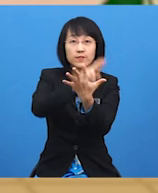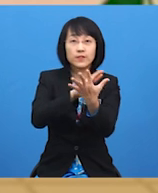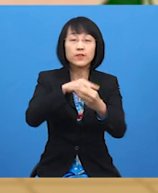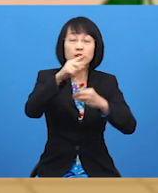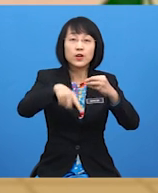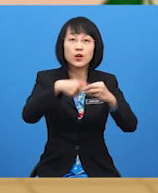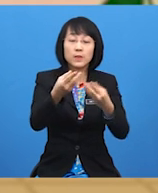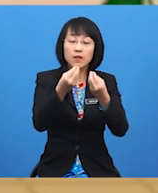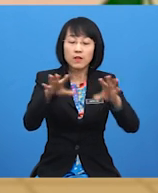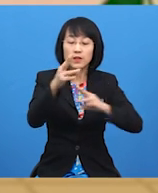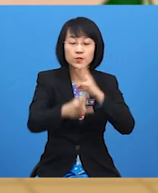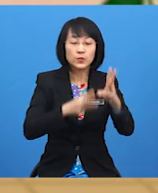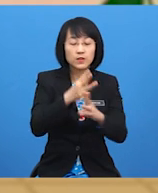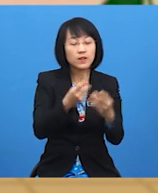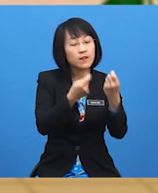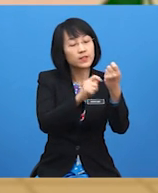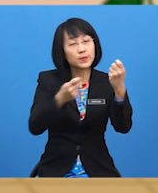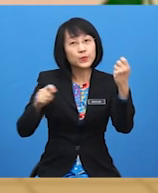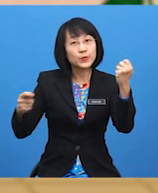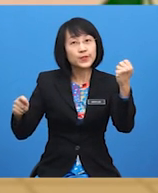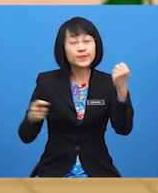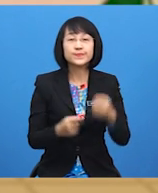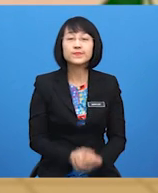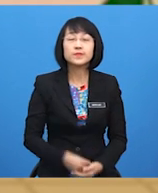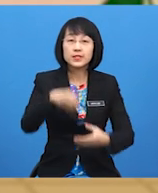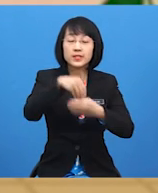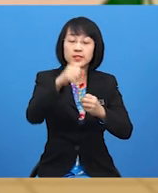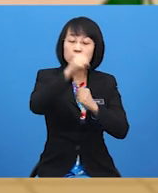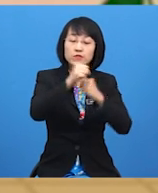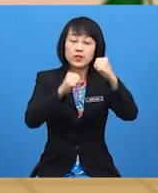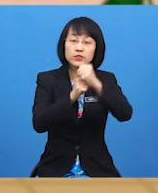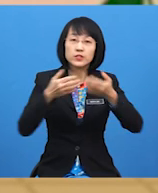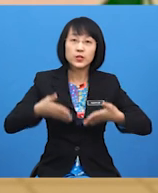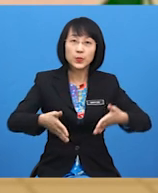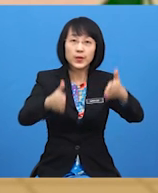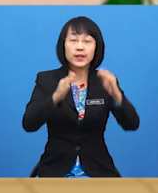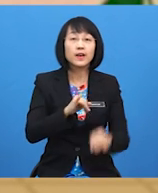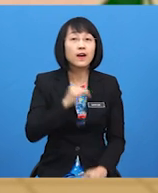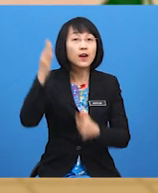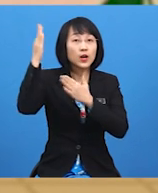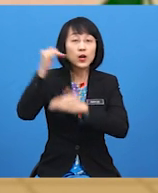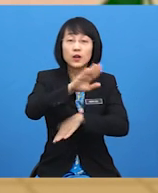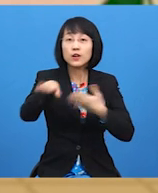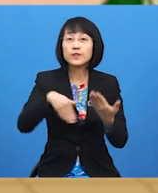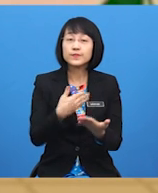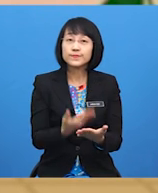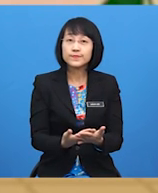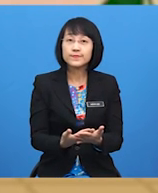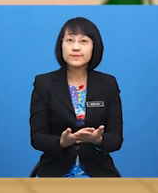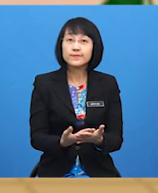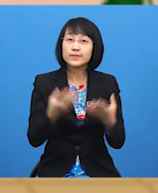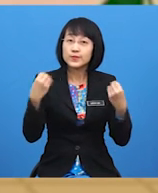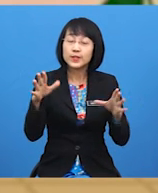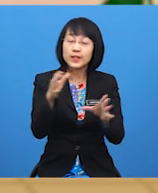about the lost world of Tambun in a structured way. I hope all of you